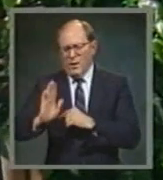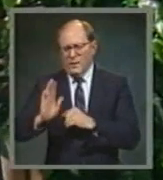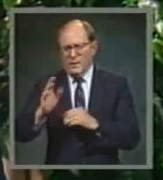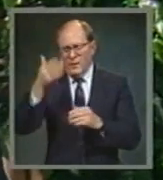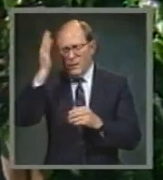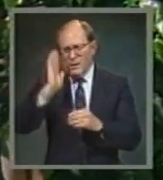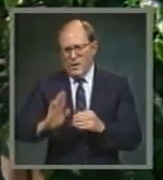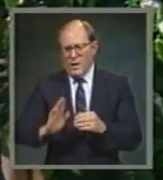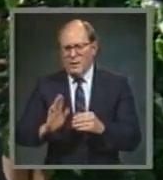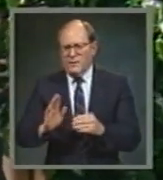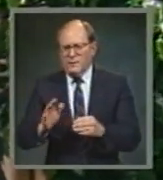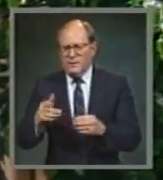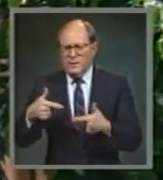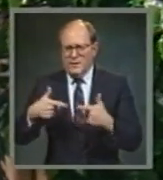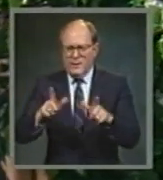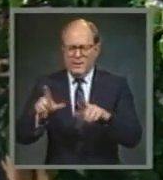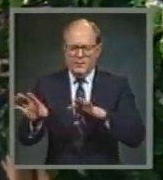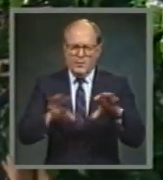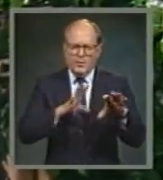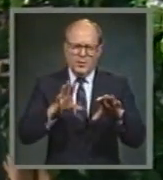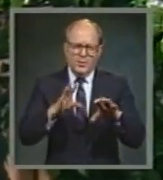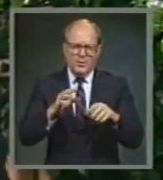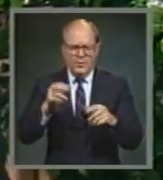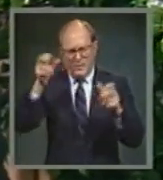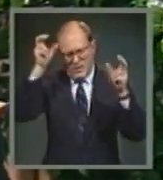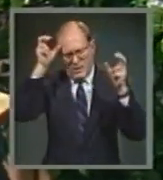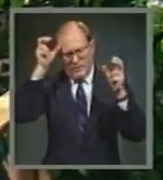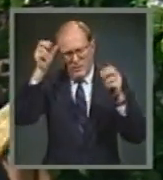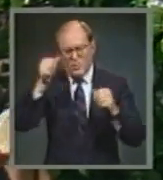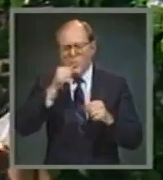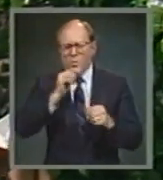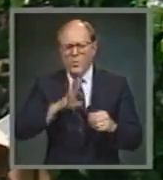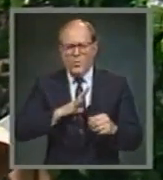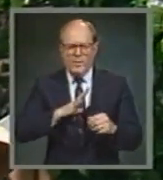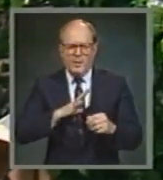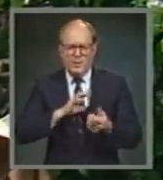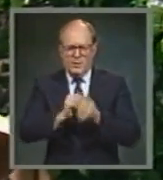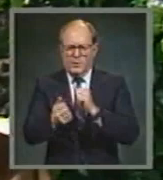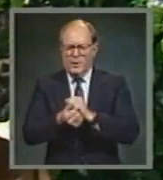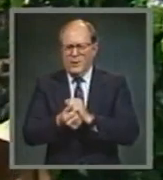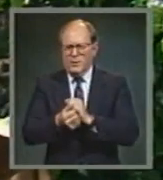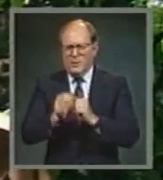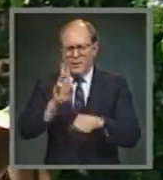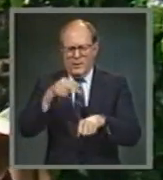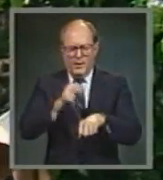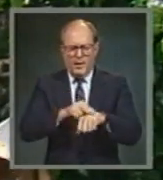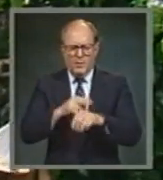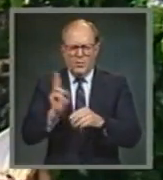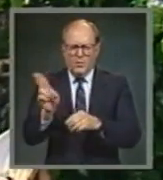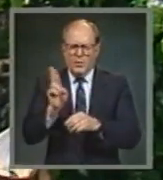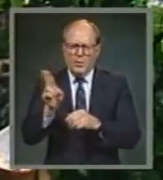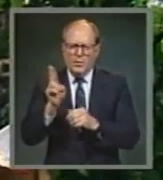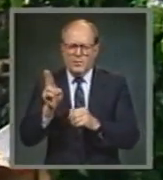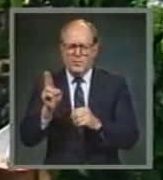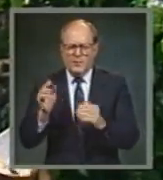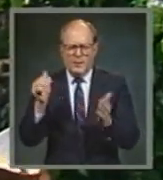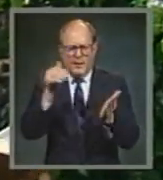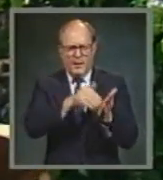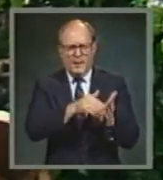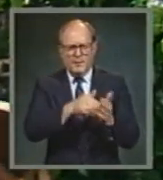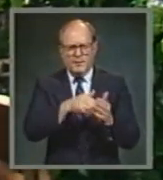up unto vile affections. For even the women did change the natural use into that which is against nature.